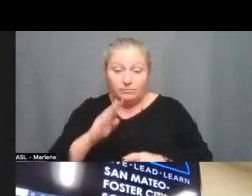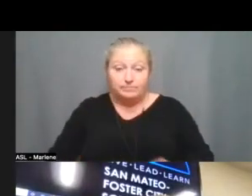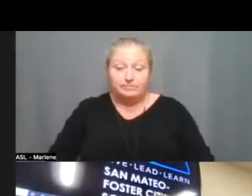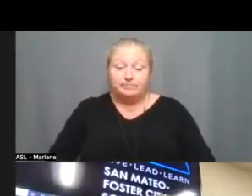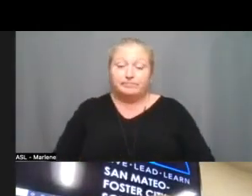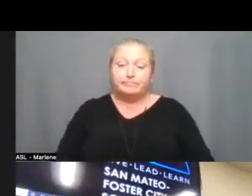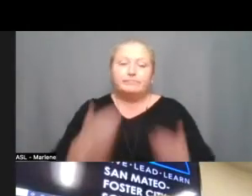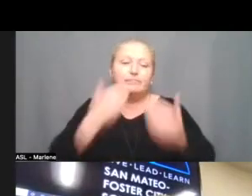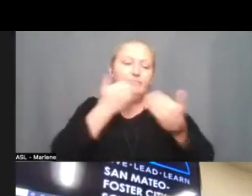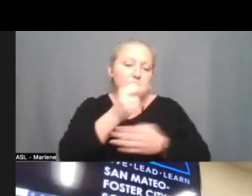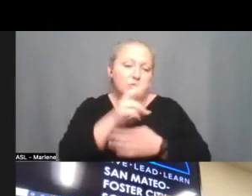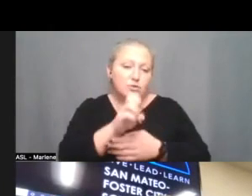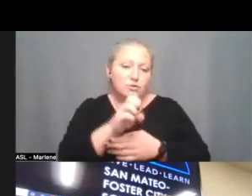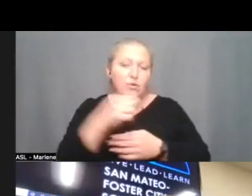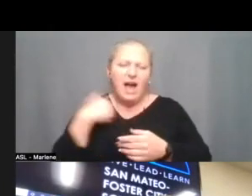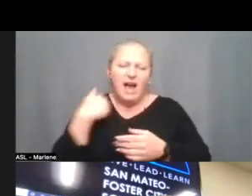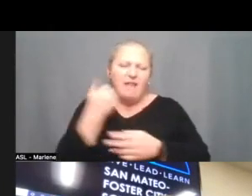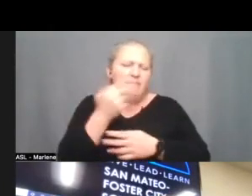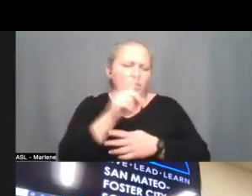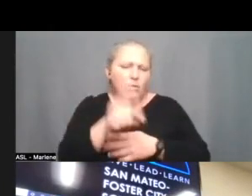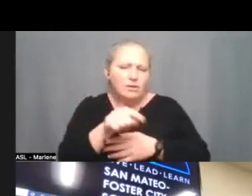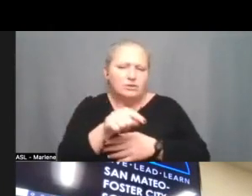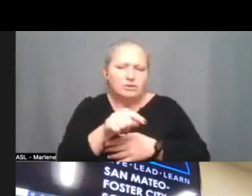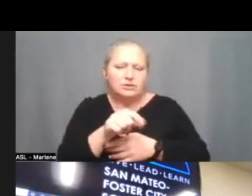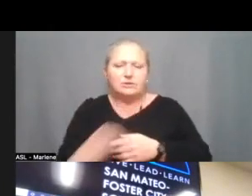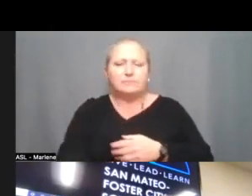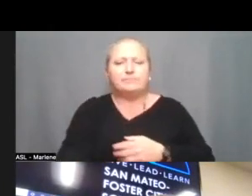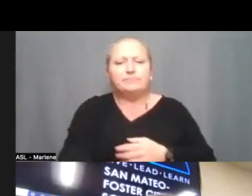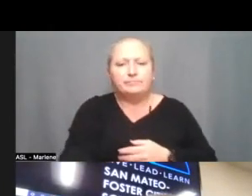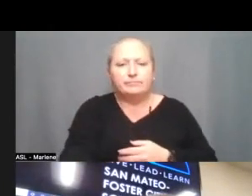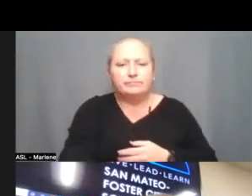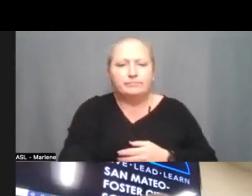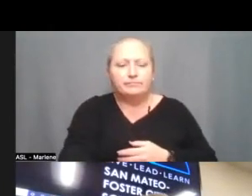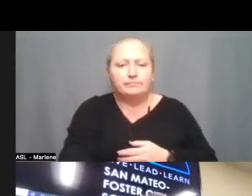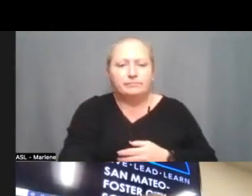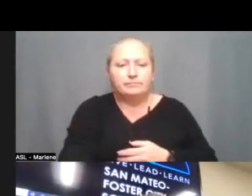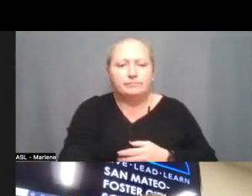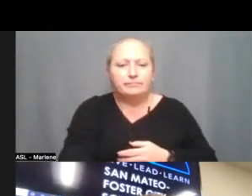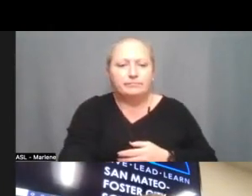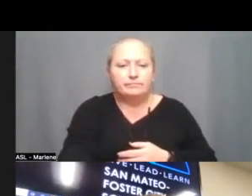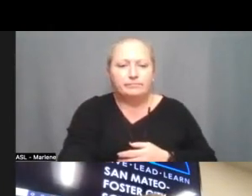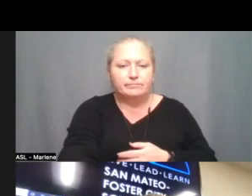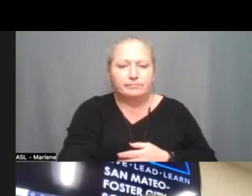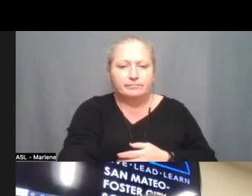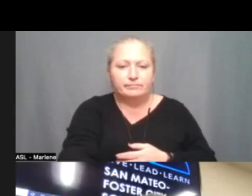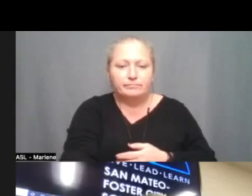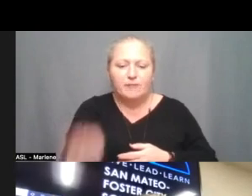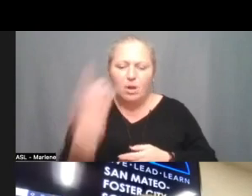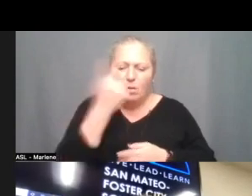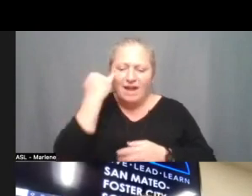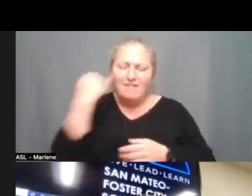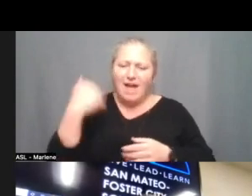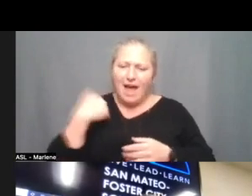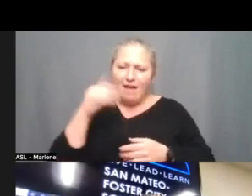i do have a couple questions um i was wondering if we had um data on